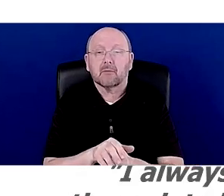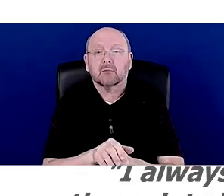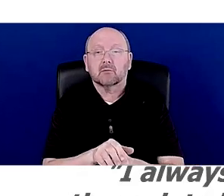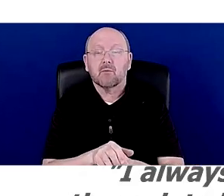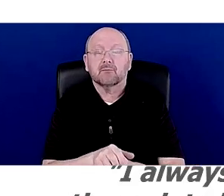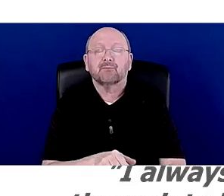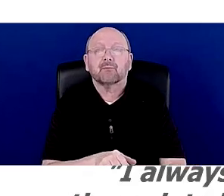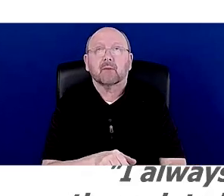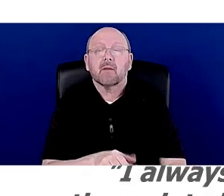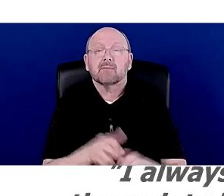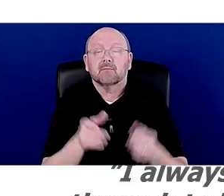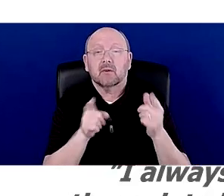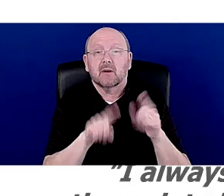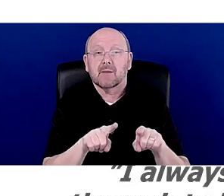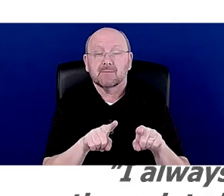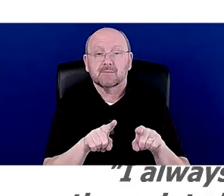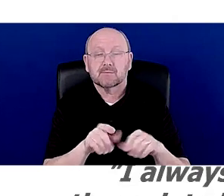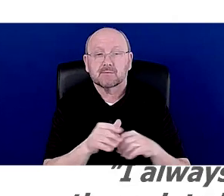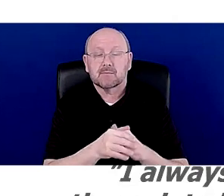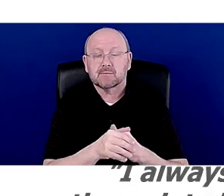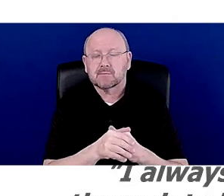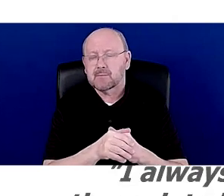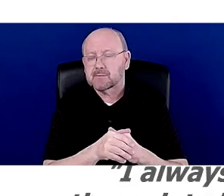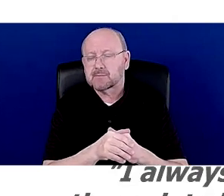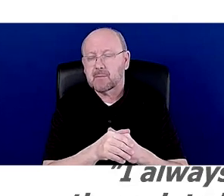there was a state center, um,